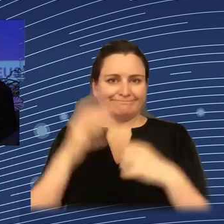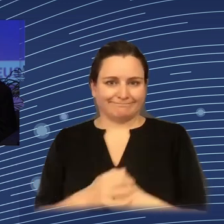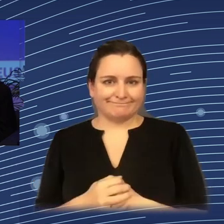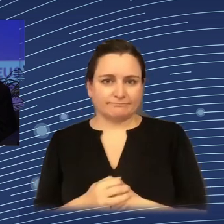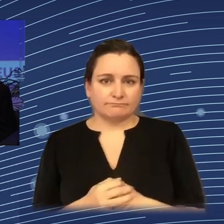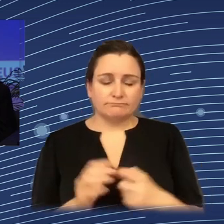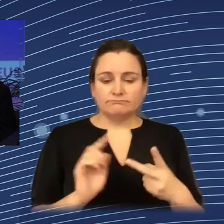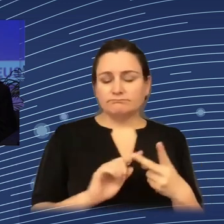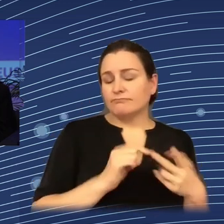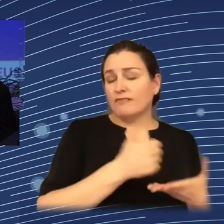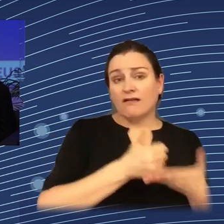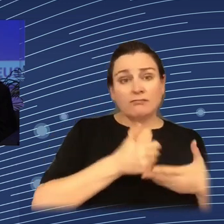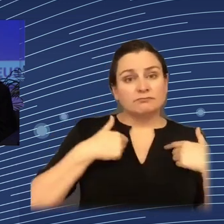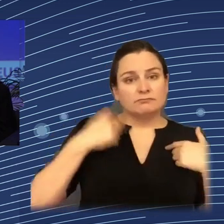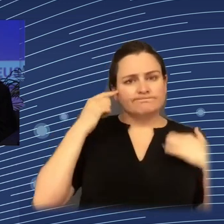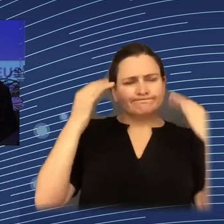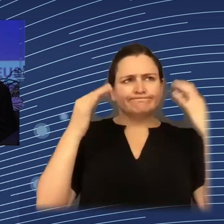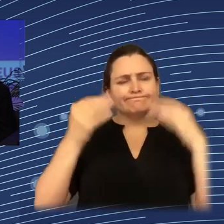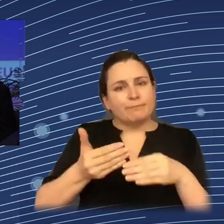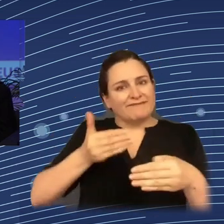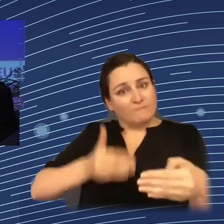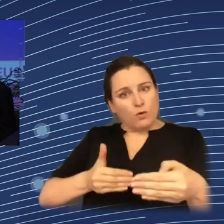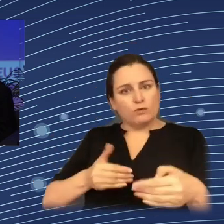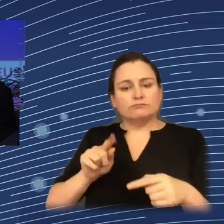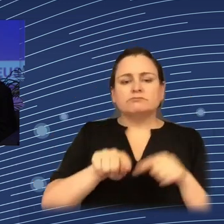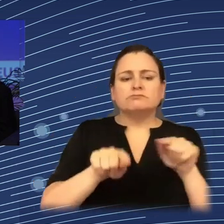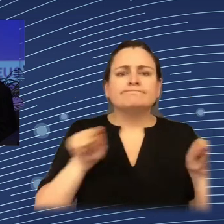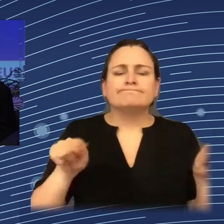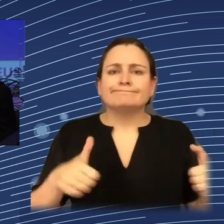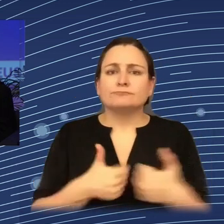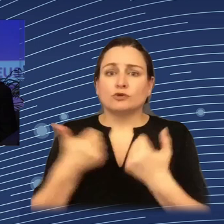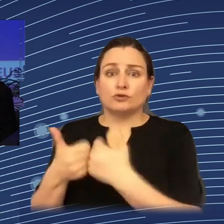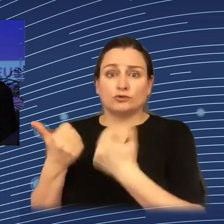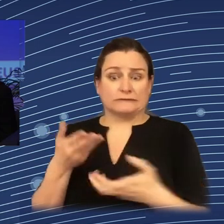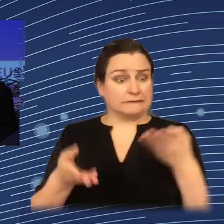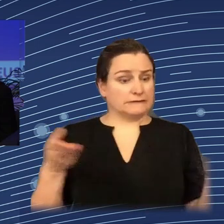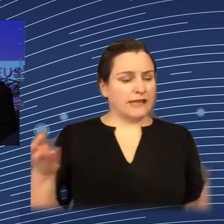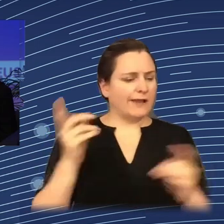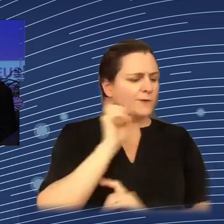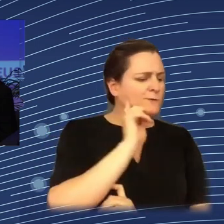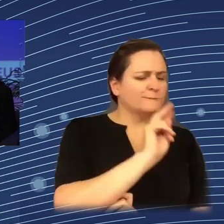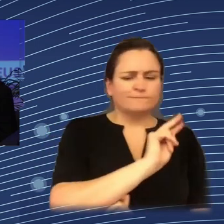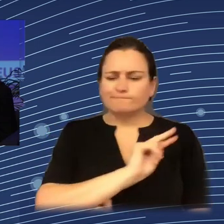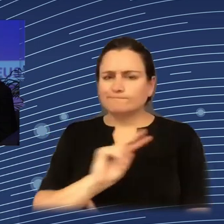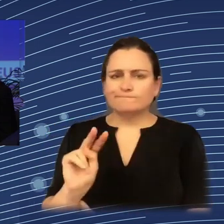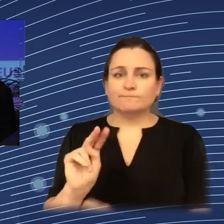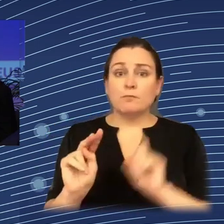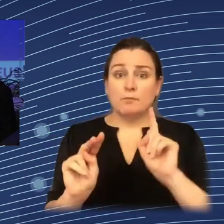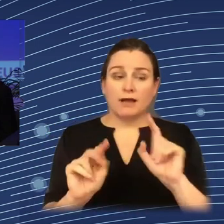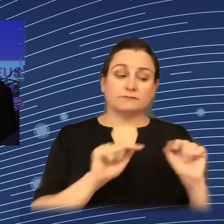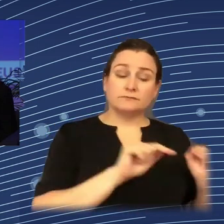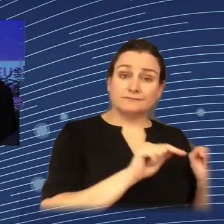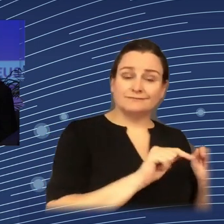the public issues and the challenges that we face nowadays, so to look at those issues from a different angle.